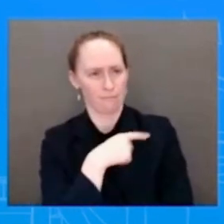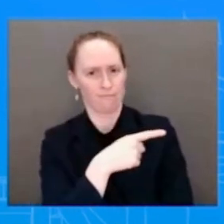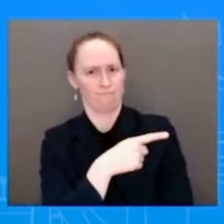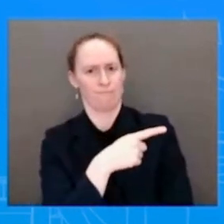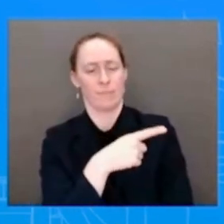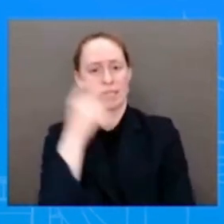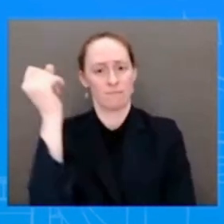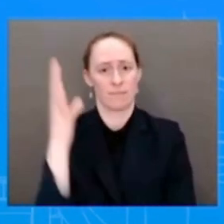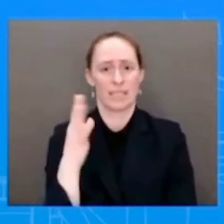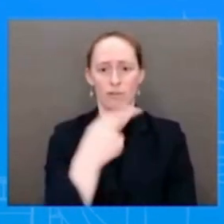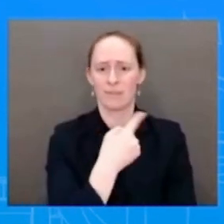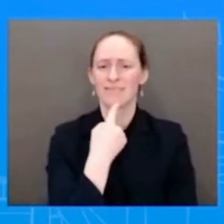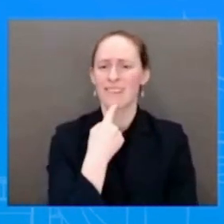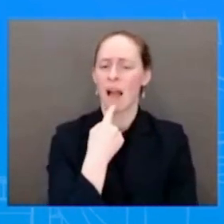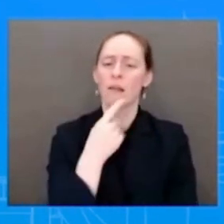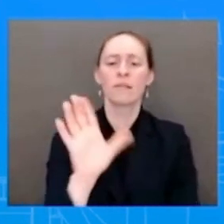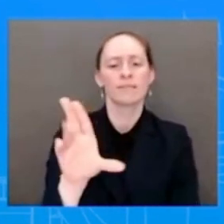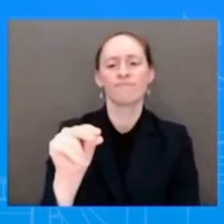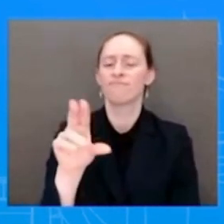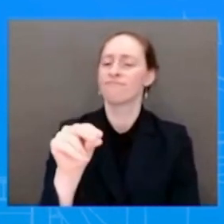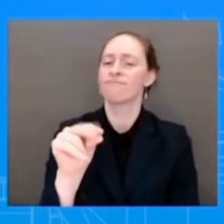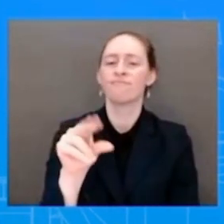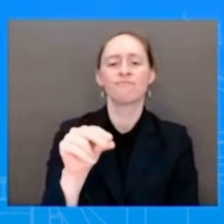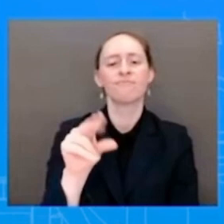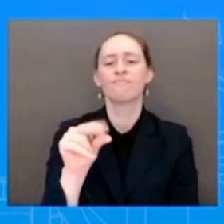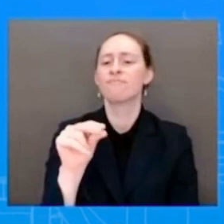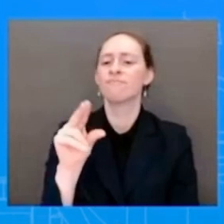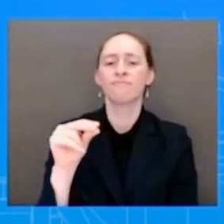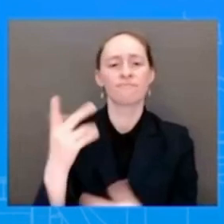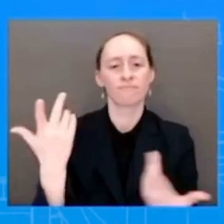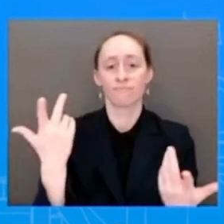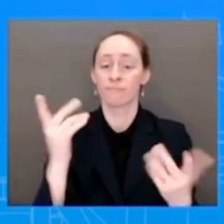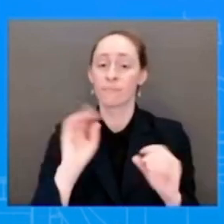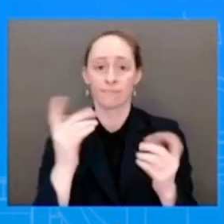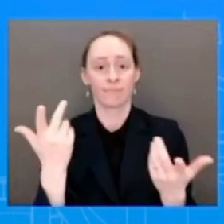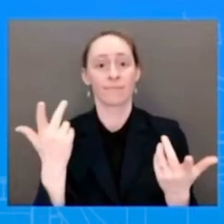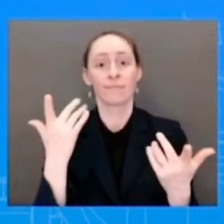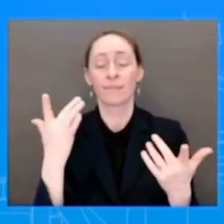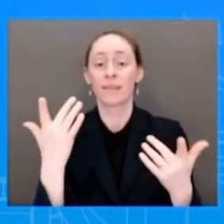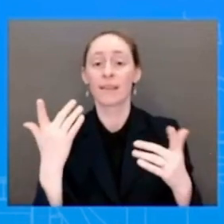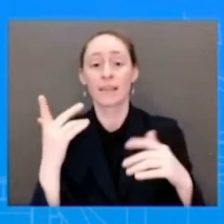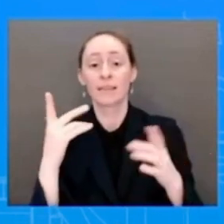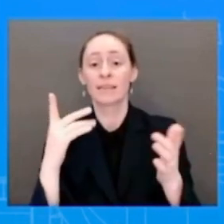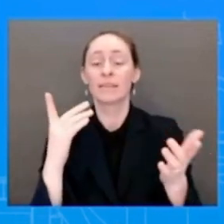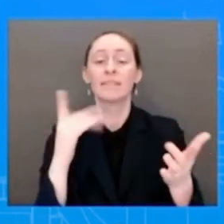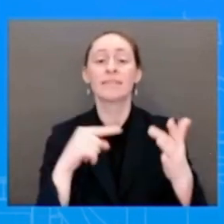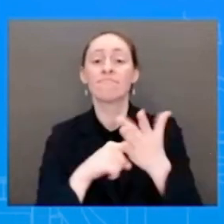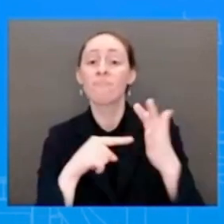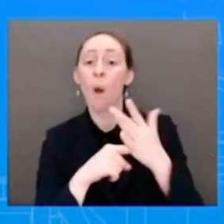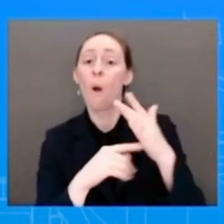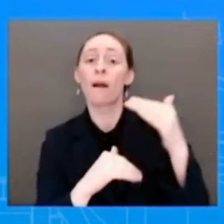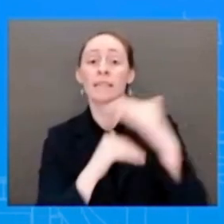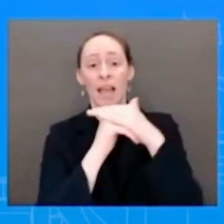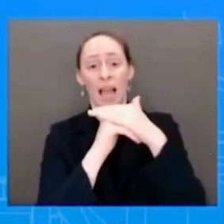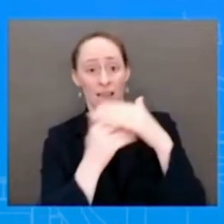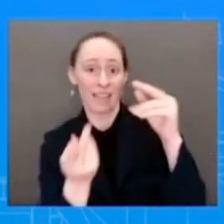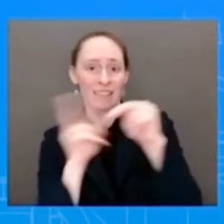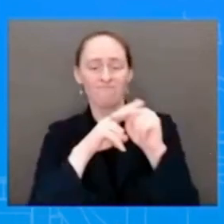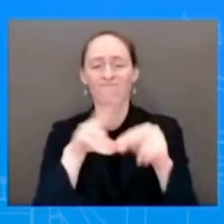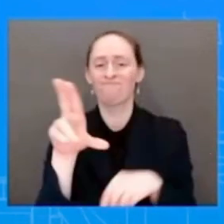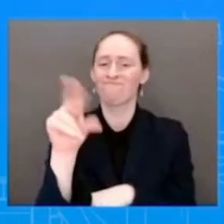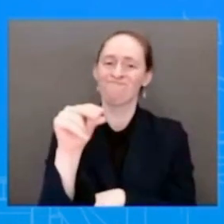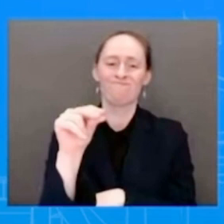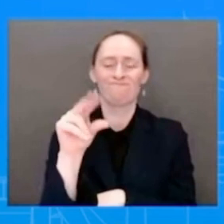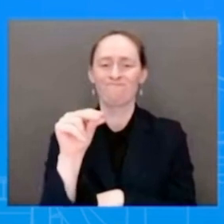So, why the cause for optimism? Well, look, the cause for optimism is because you heard it from the Speaker himself.